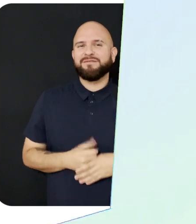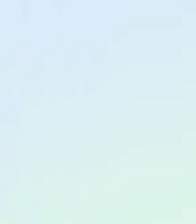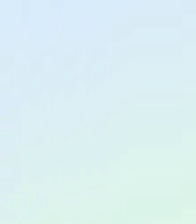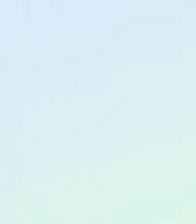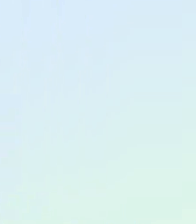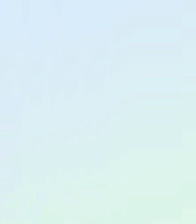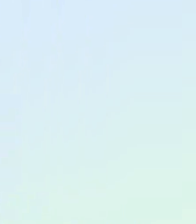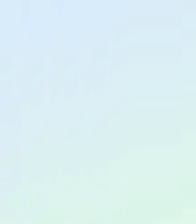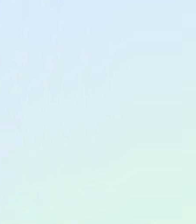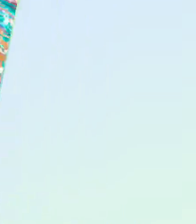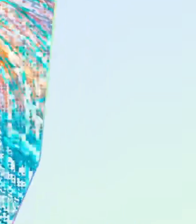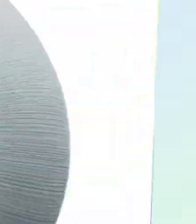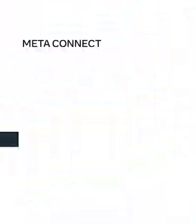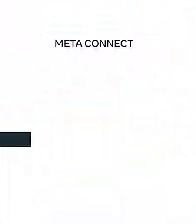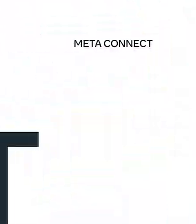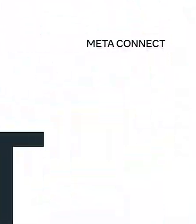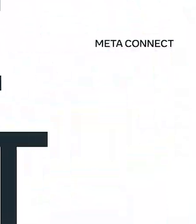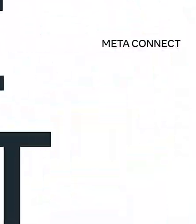Thank you. Thank you.